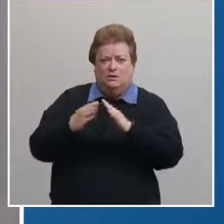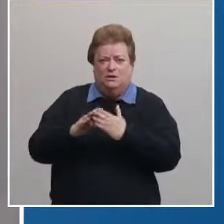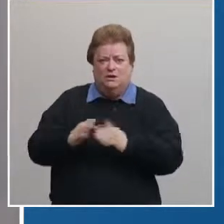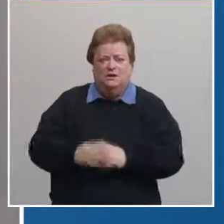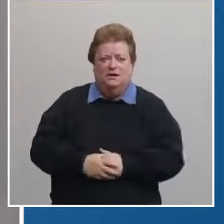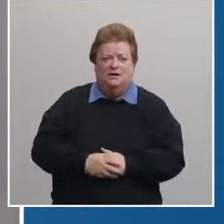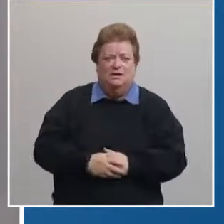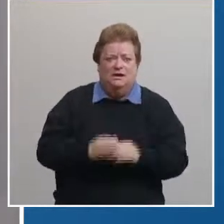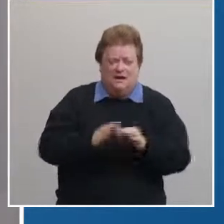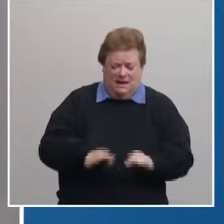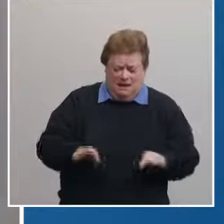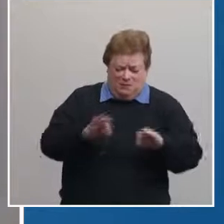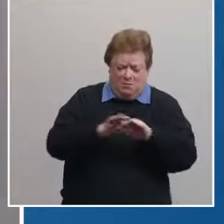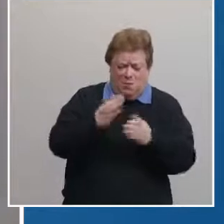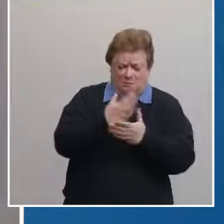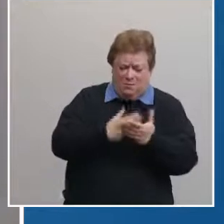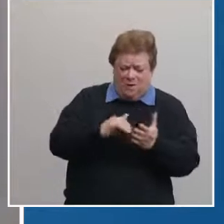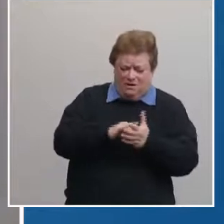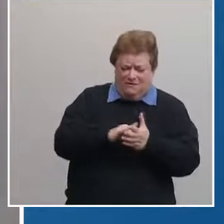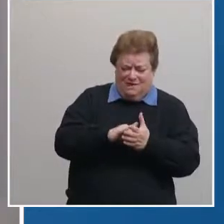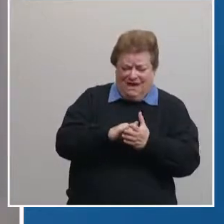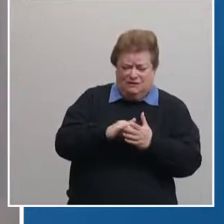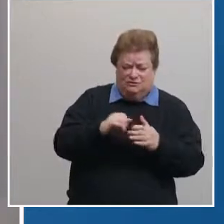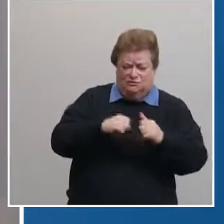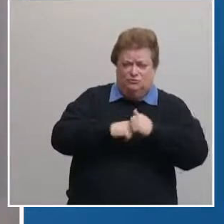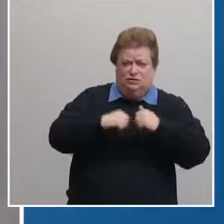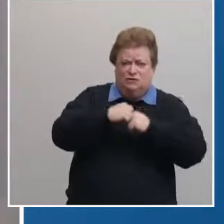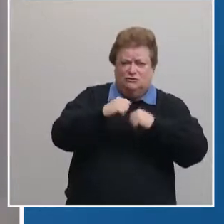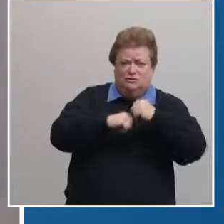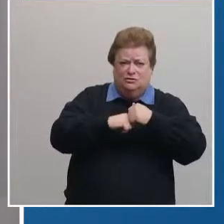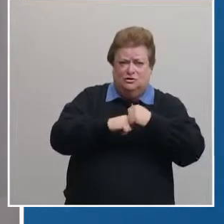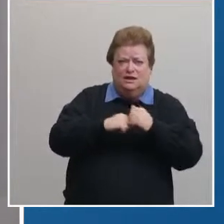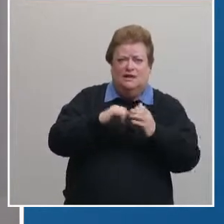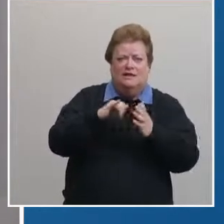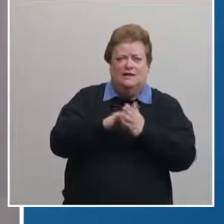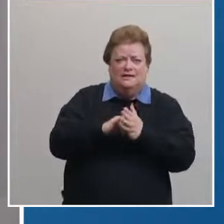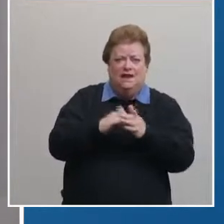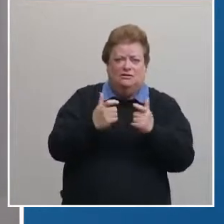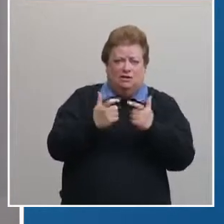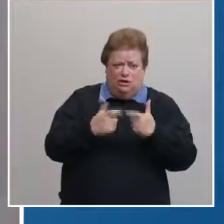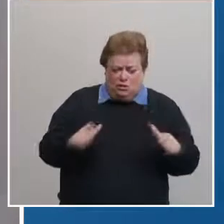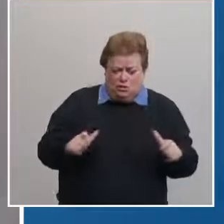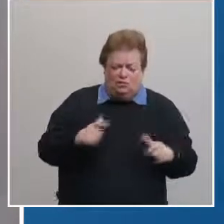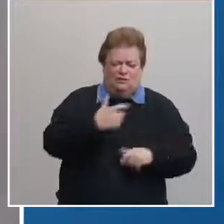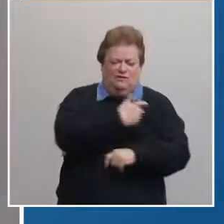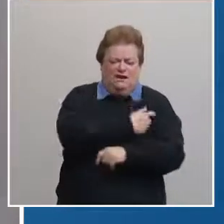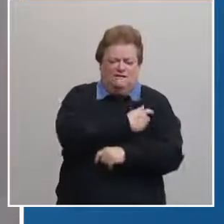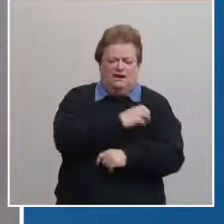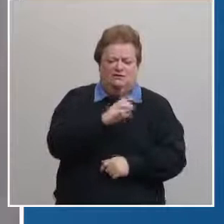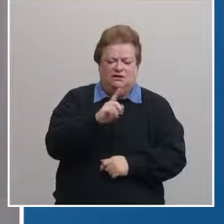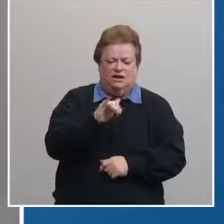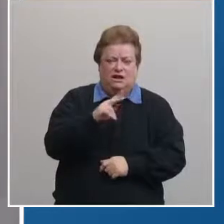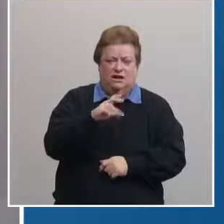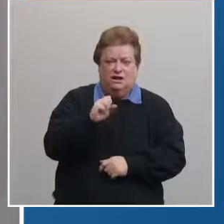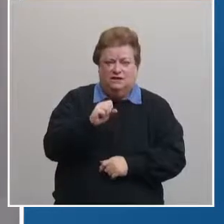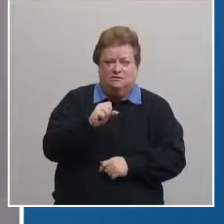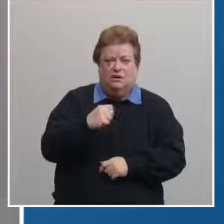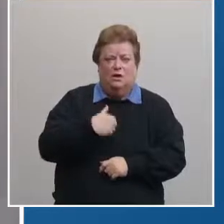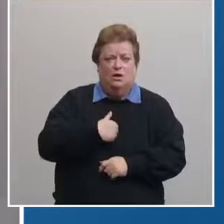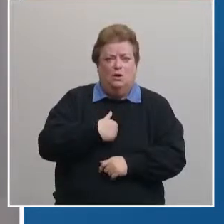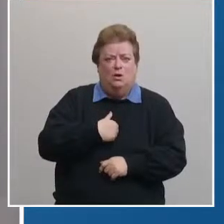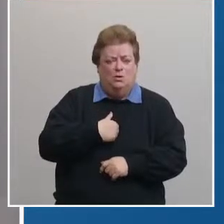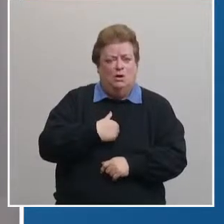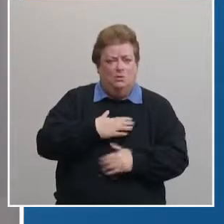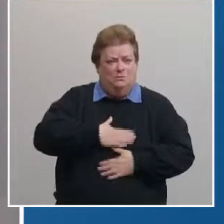of this infrastructure needed to administer doses for an entire community our mass vaccination clinics and we were so pleased at how our trial